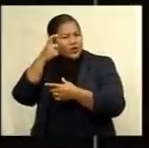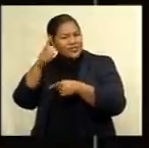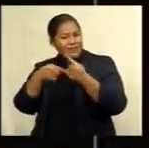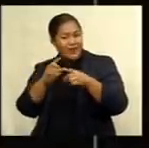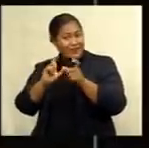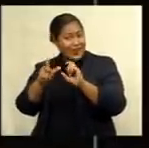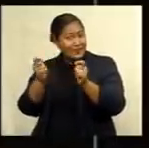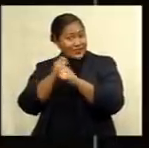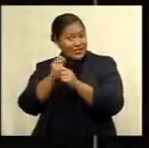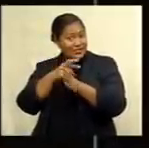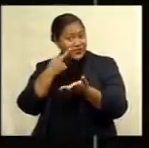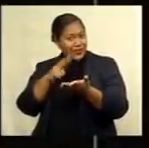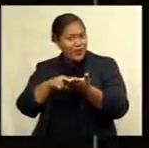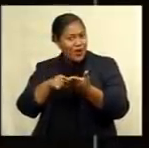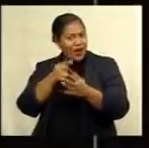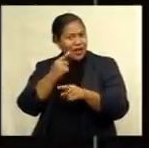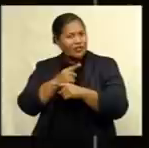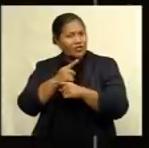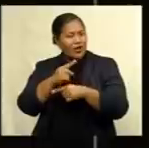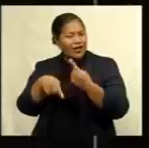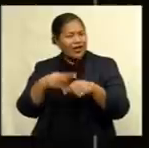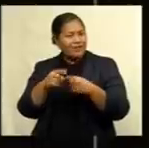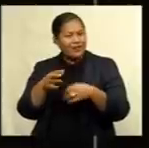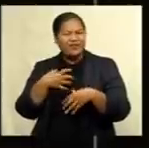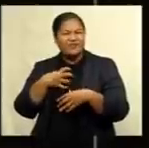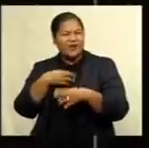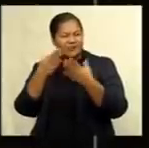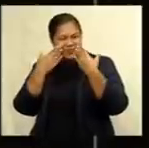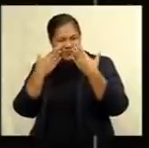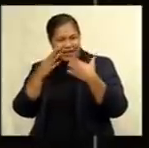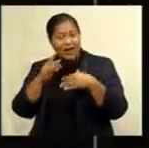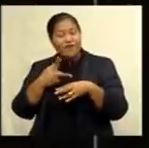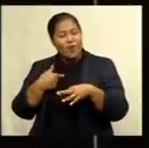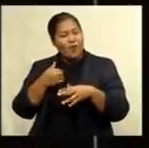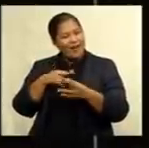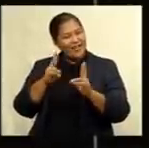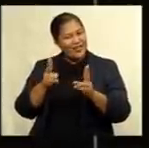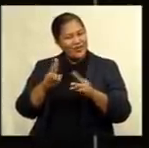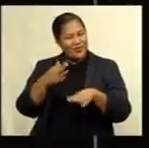which has highlighted a code red situation for humanity.